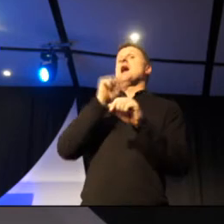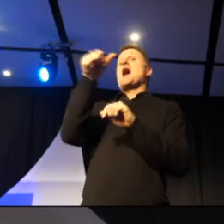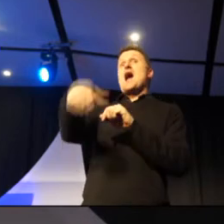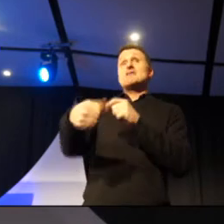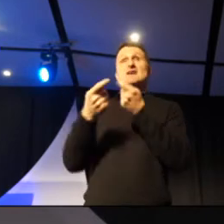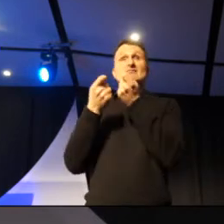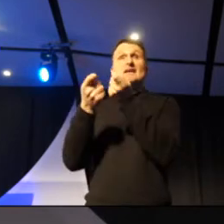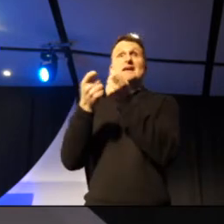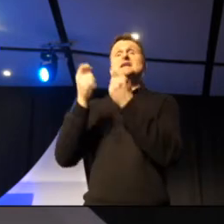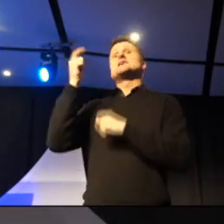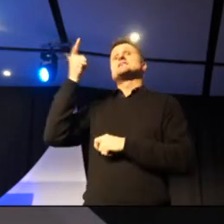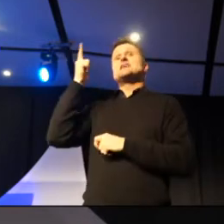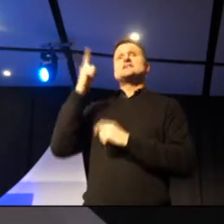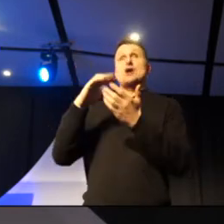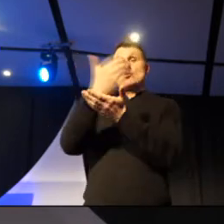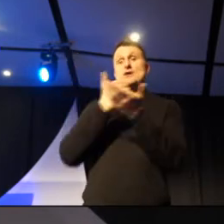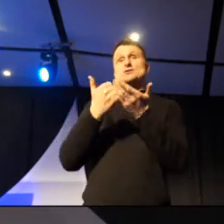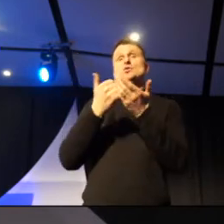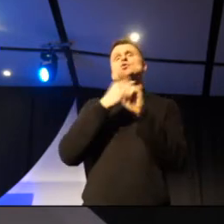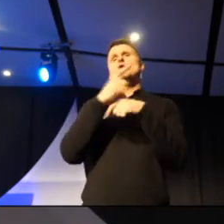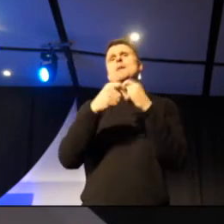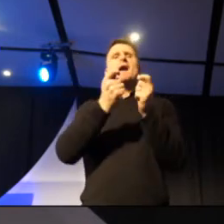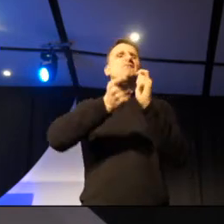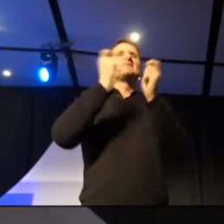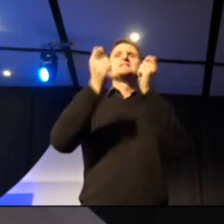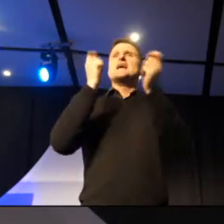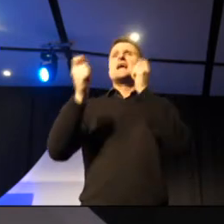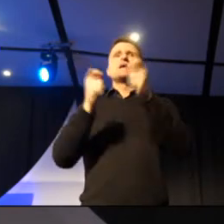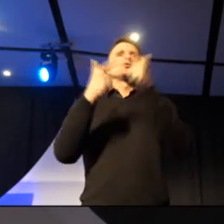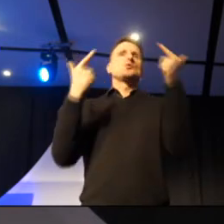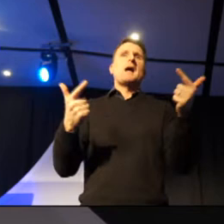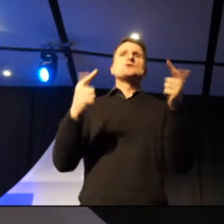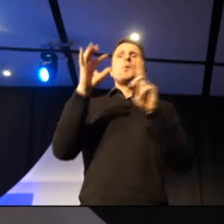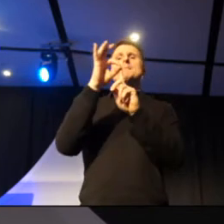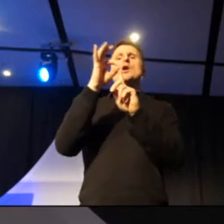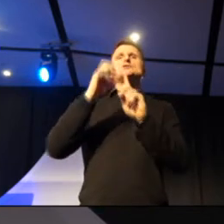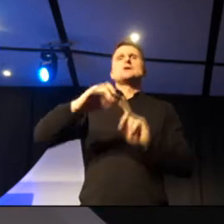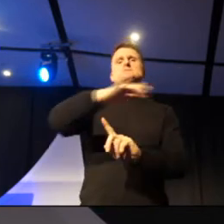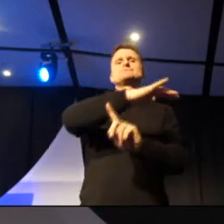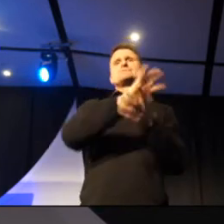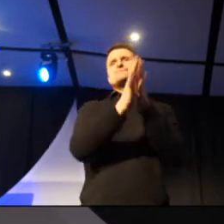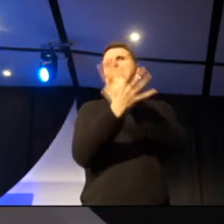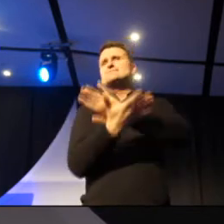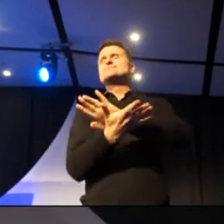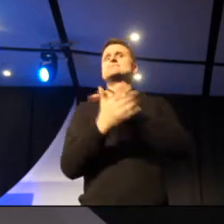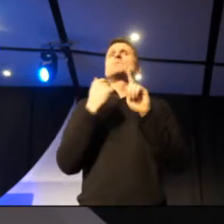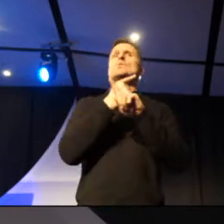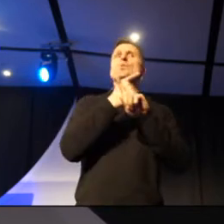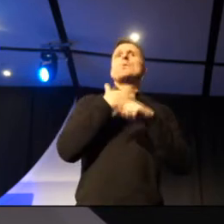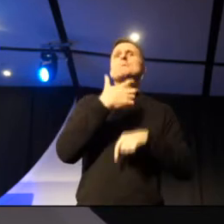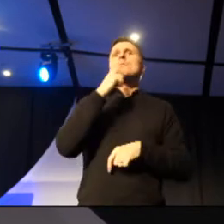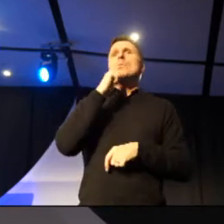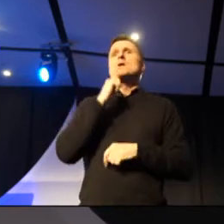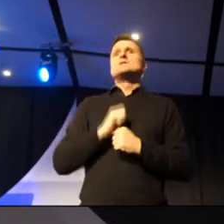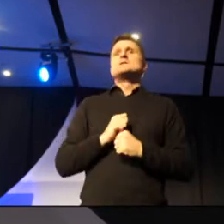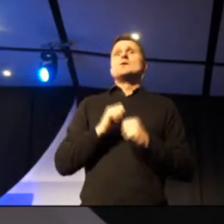resources that follow up, both for overfishing and pollution. It backs up and helps the teachers link it to the videos that you will see, as well as